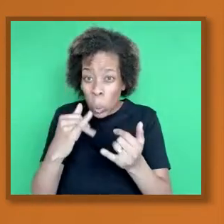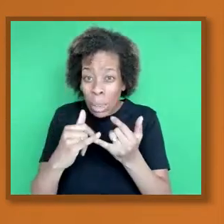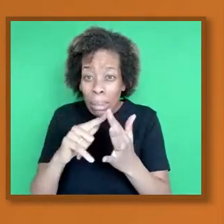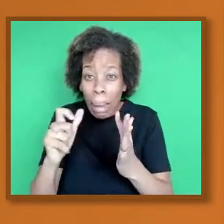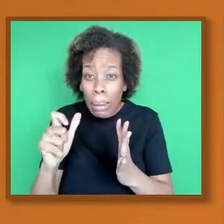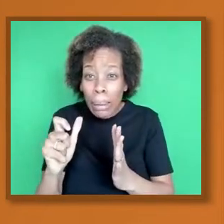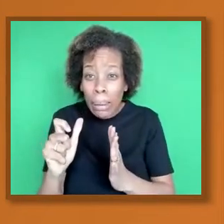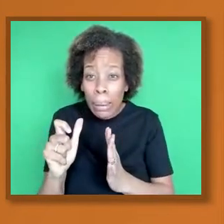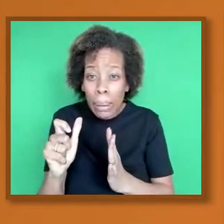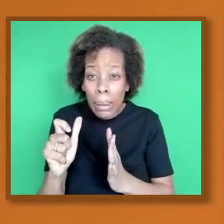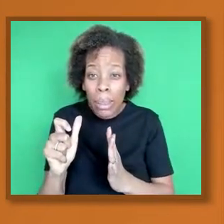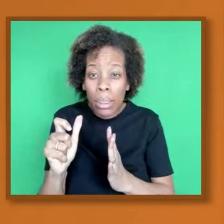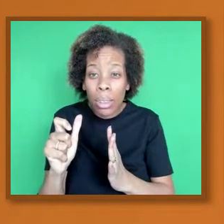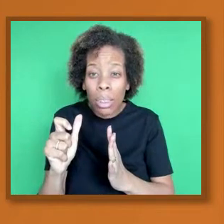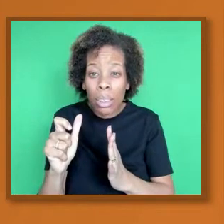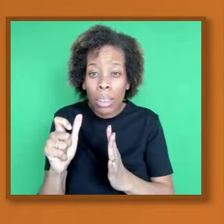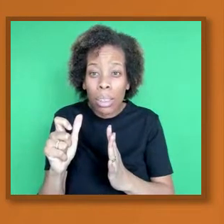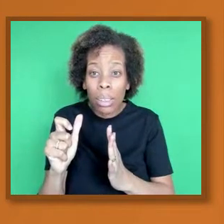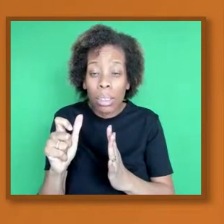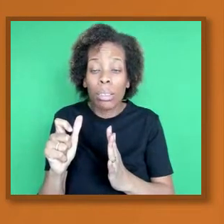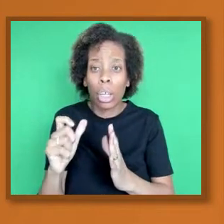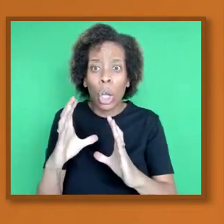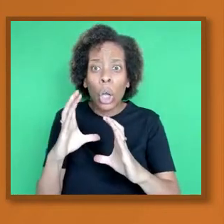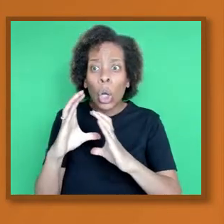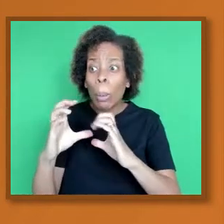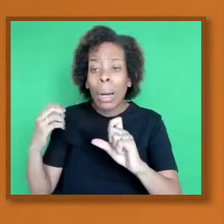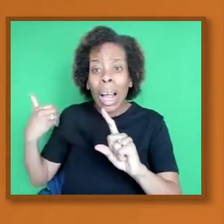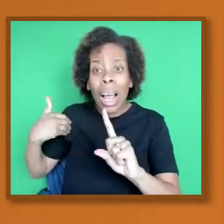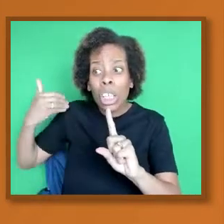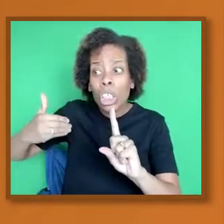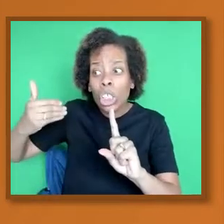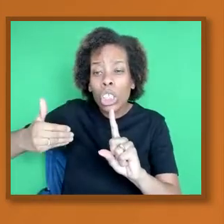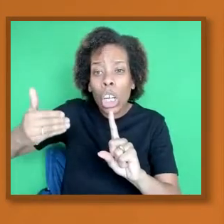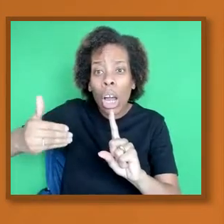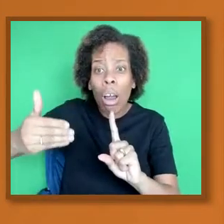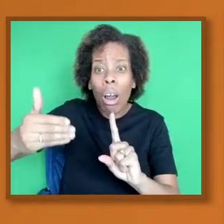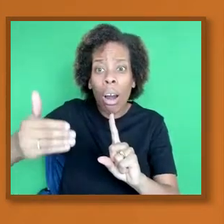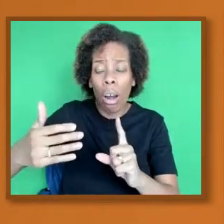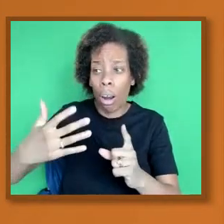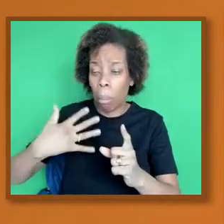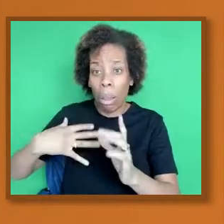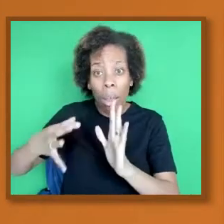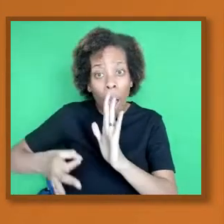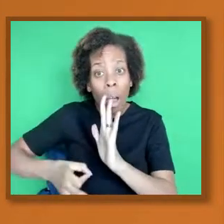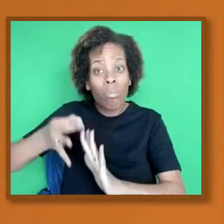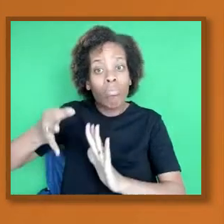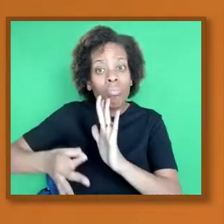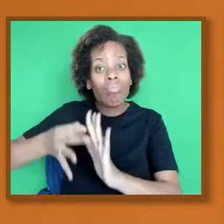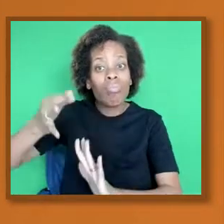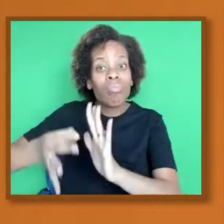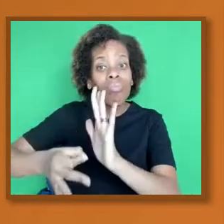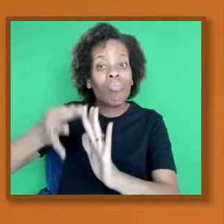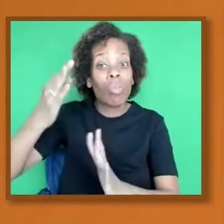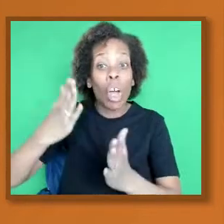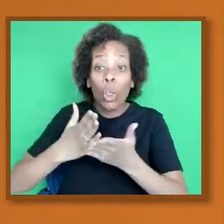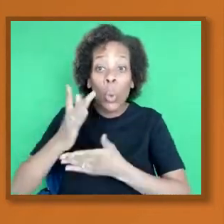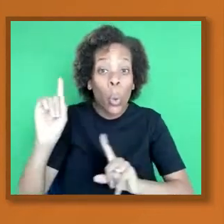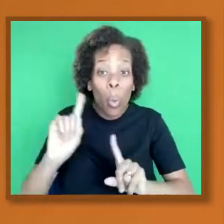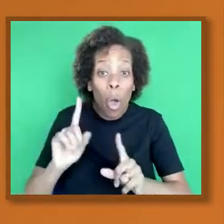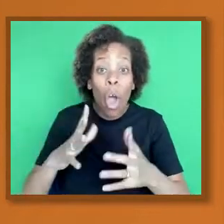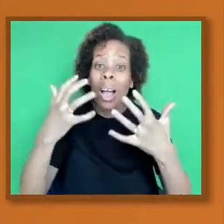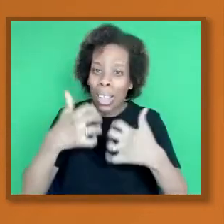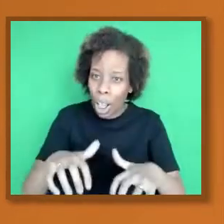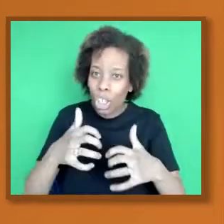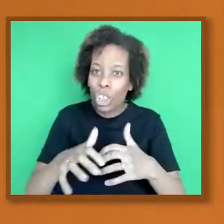has been enhanced by technology means that we can have transfer of